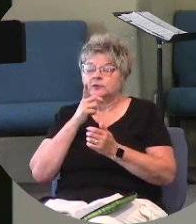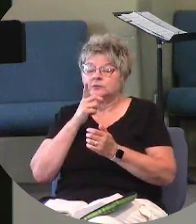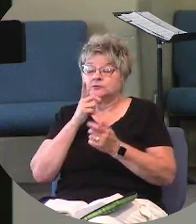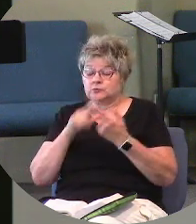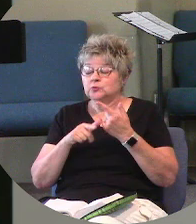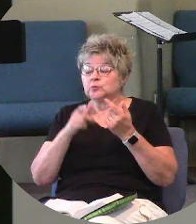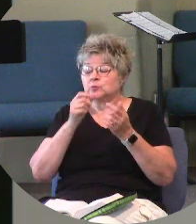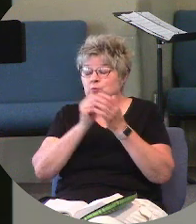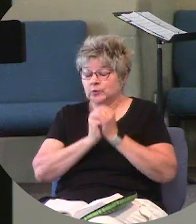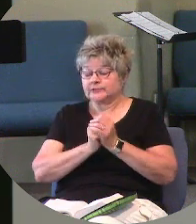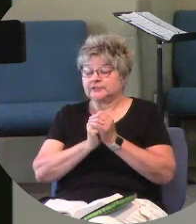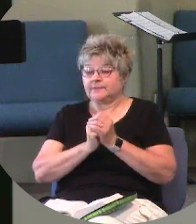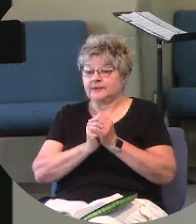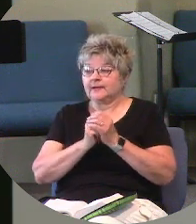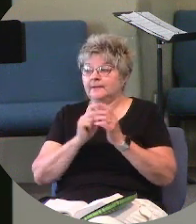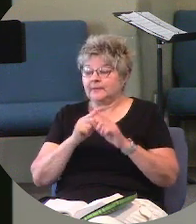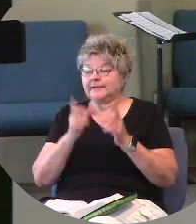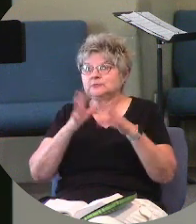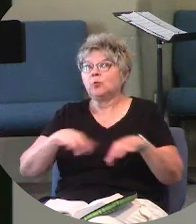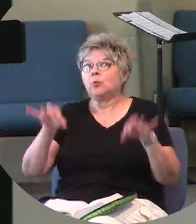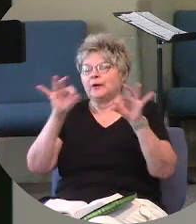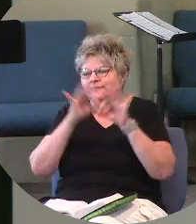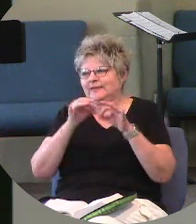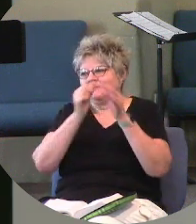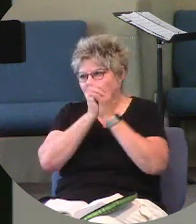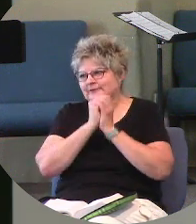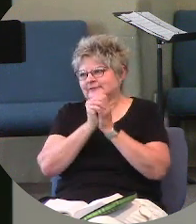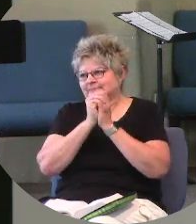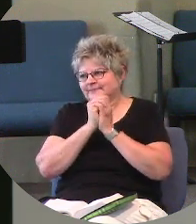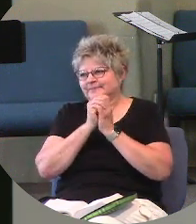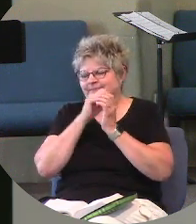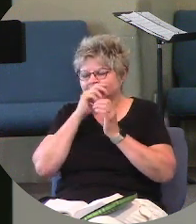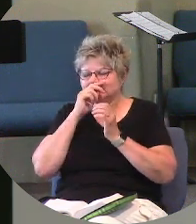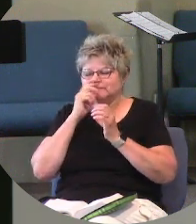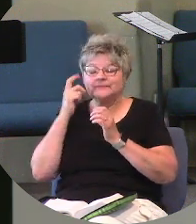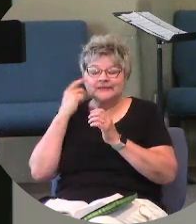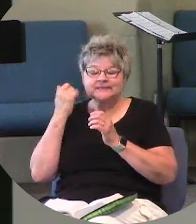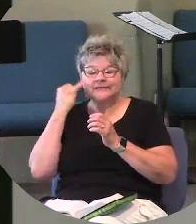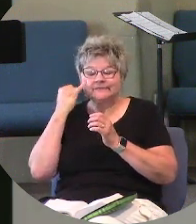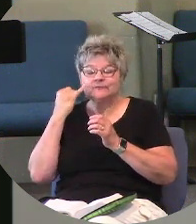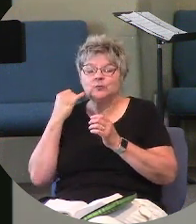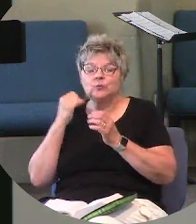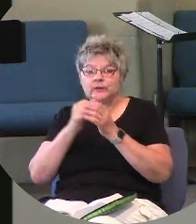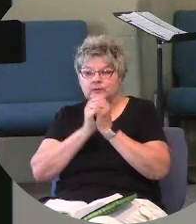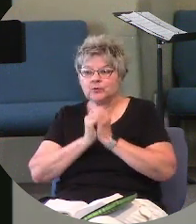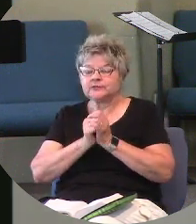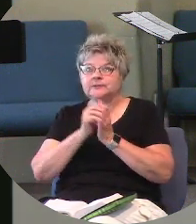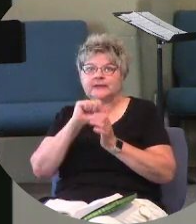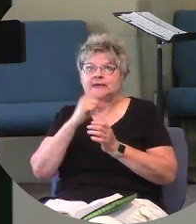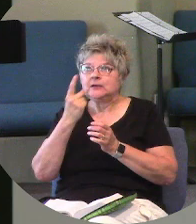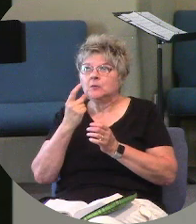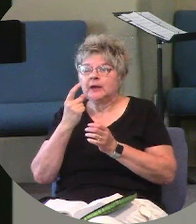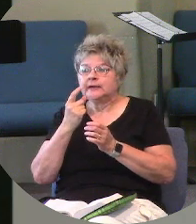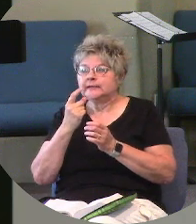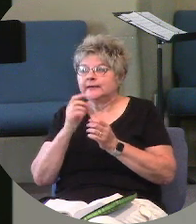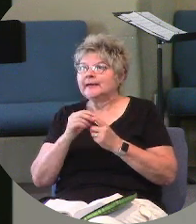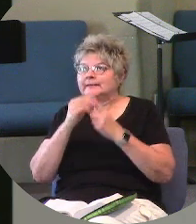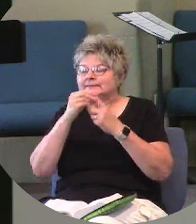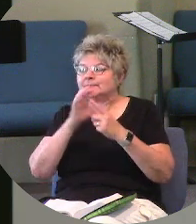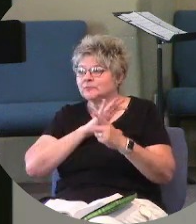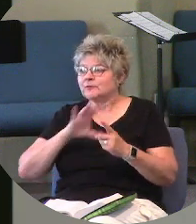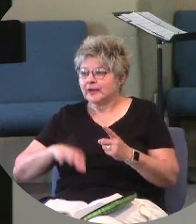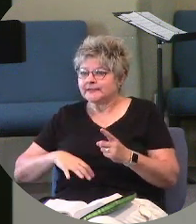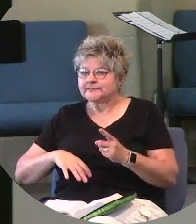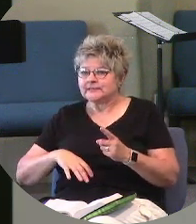worship, but that is worthy of the worship. Because if we worship anyone and anything other than Christ,